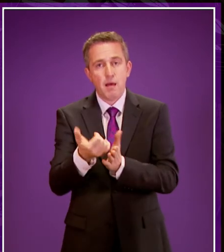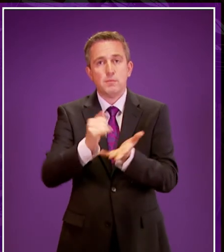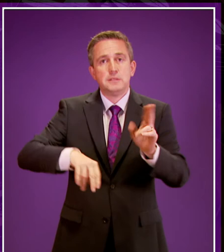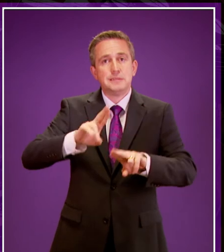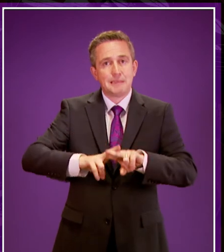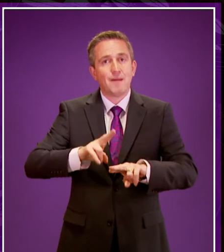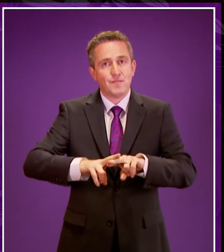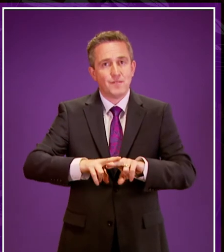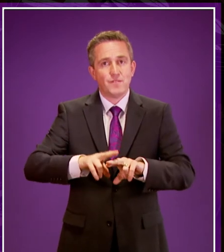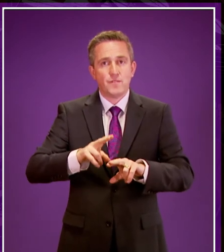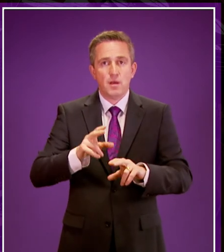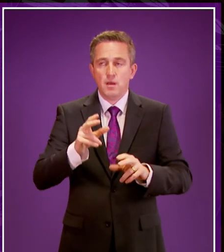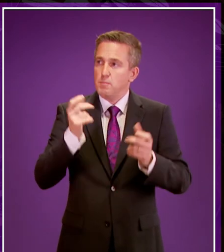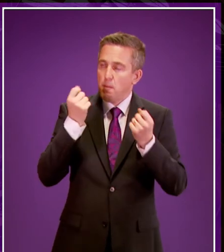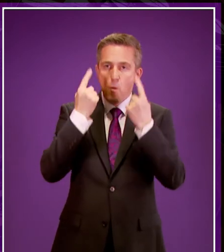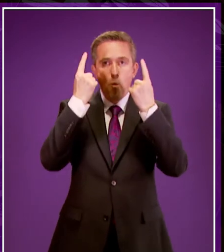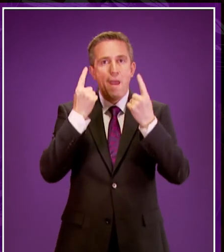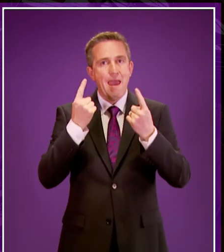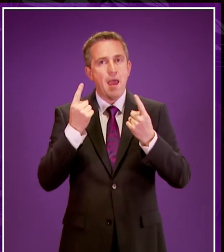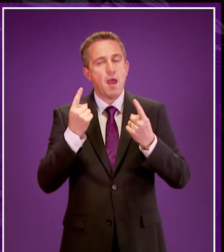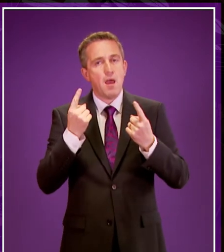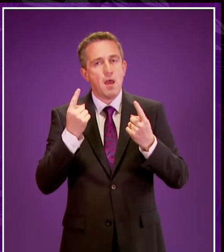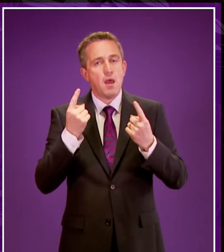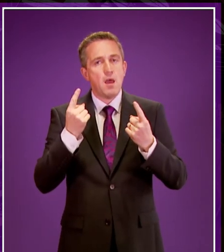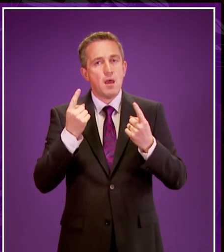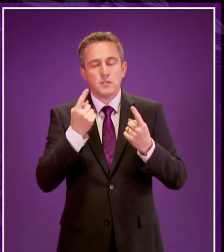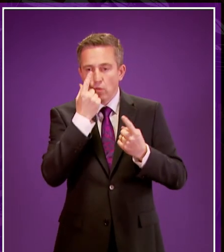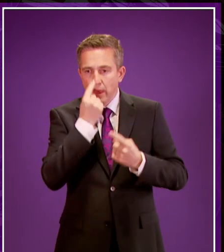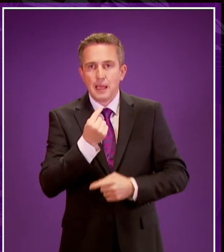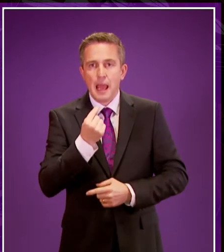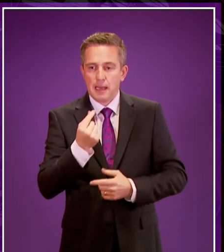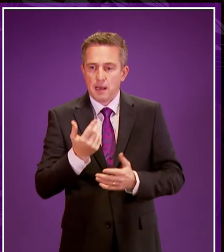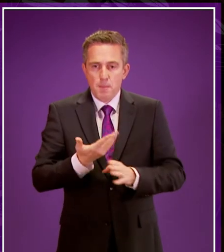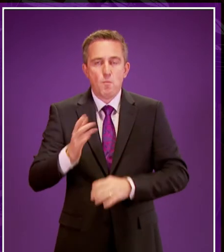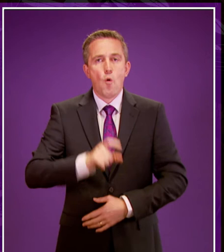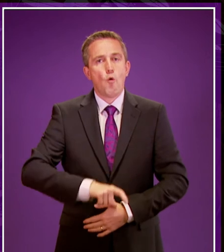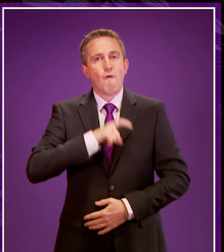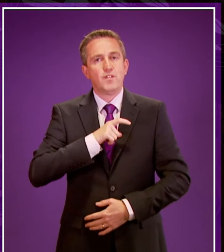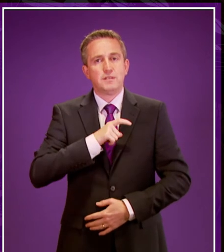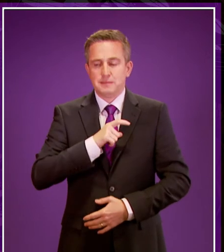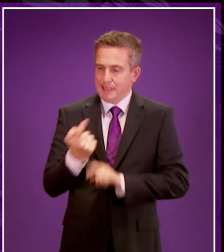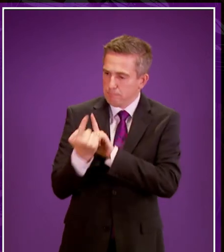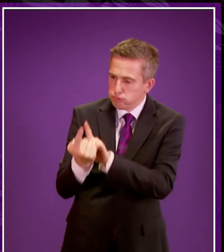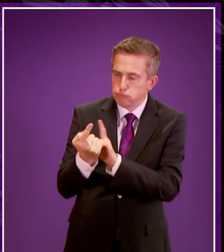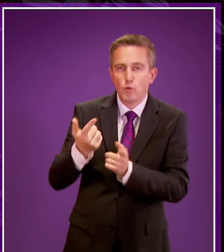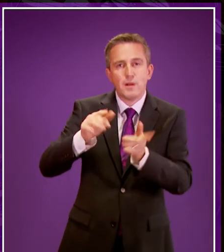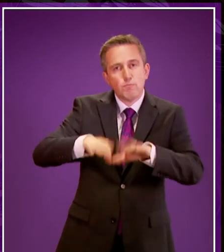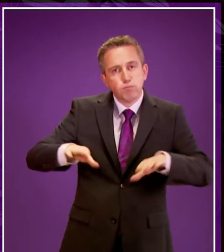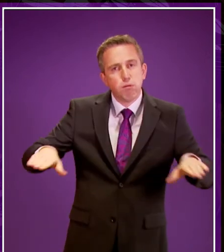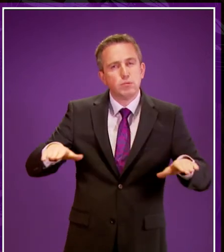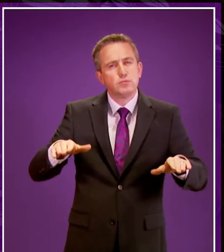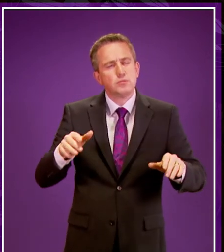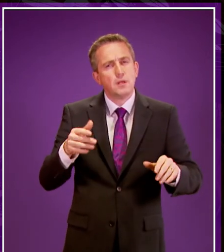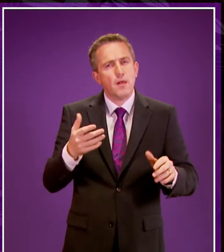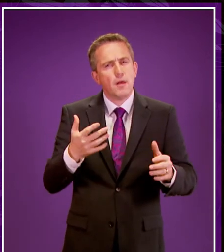within the whole secondary school communities to increase their confidence about approaching pupils who think they